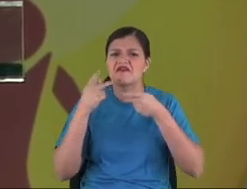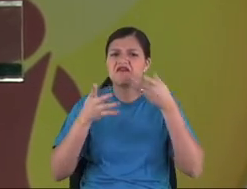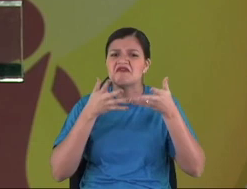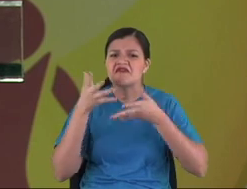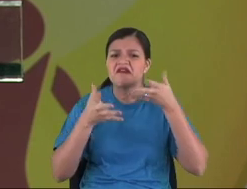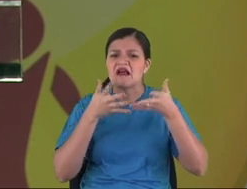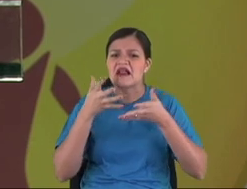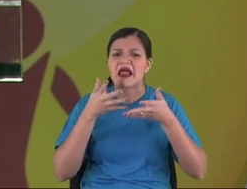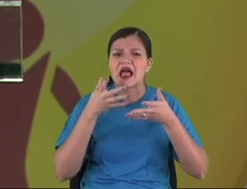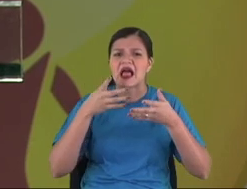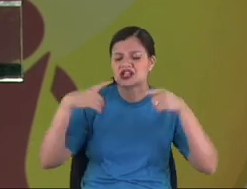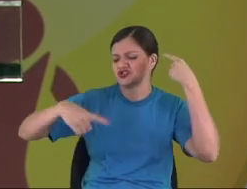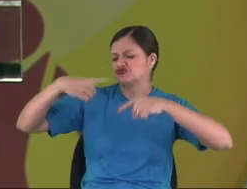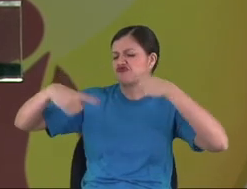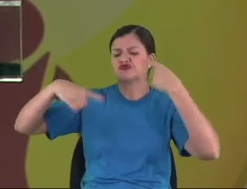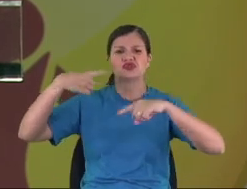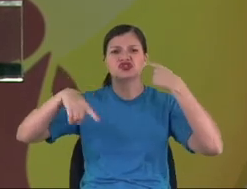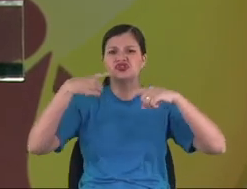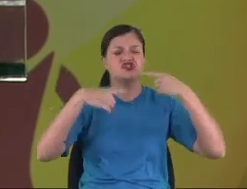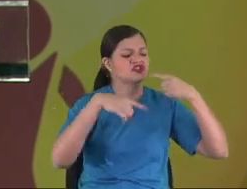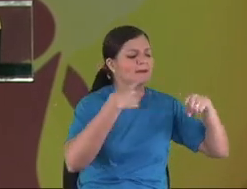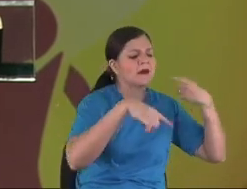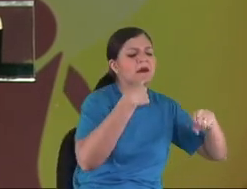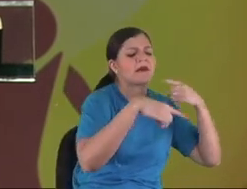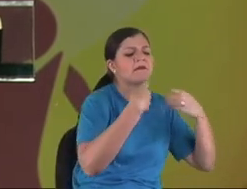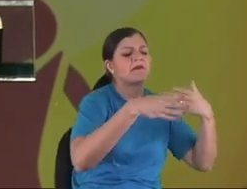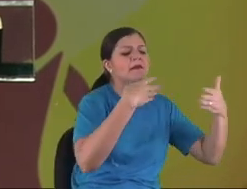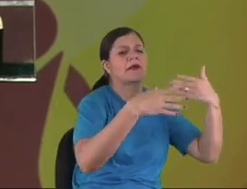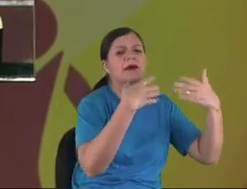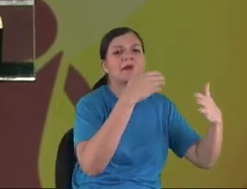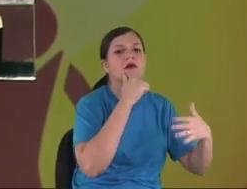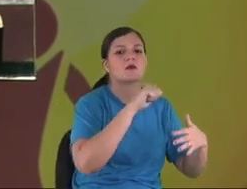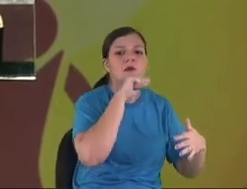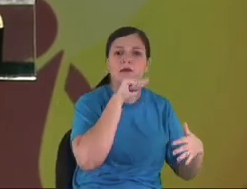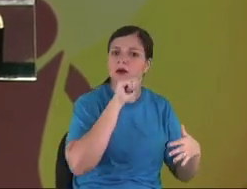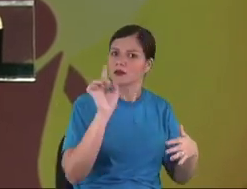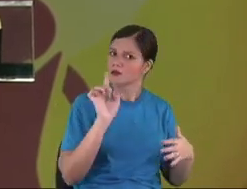to fight, demand. Don't allow it.